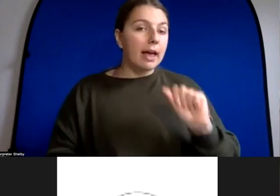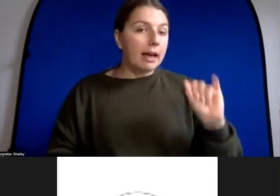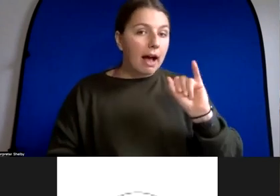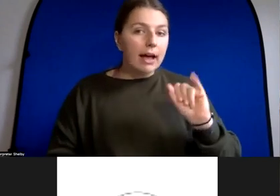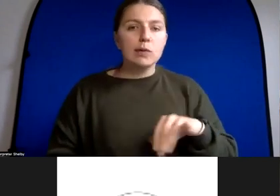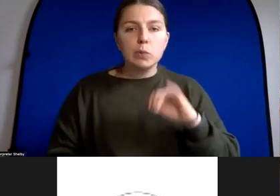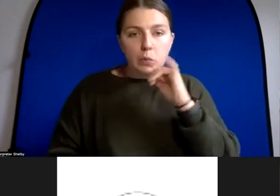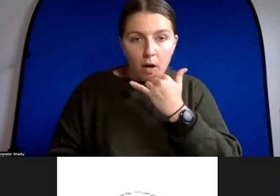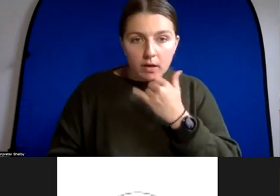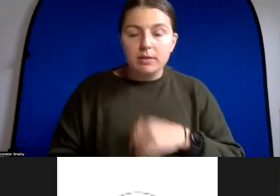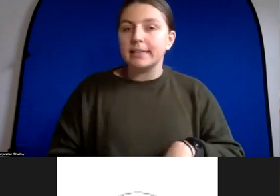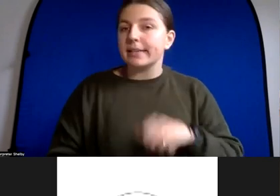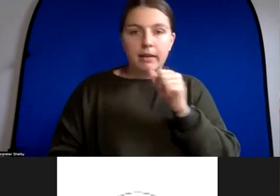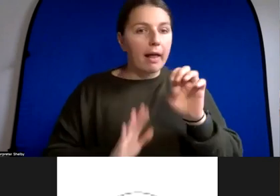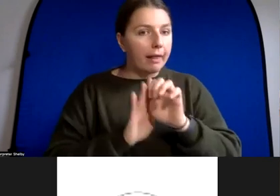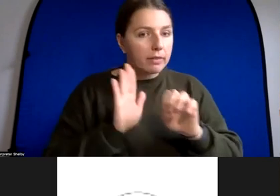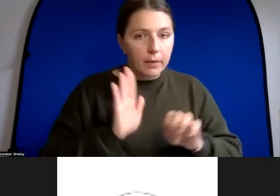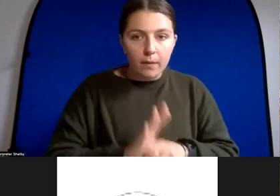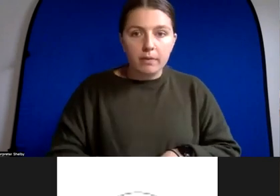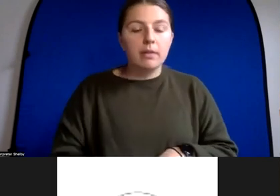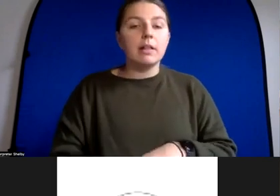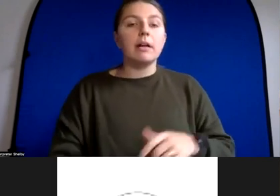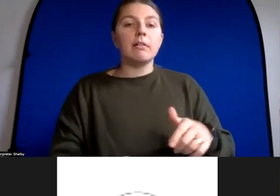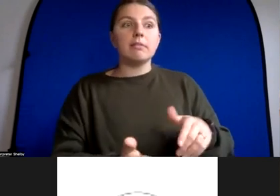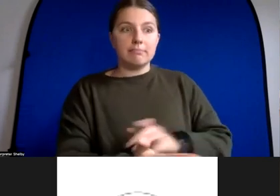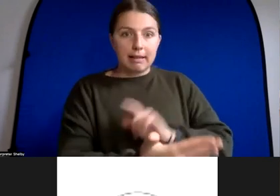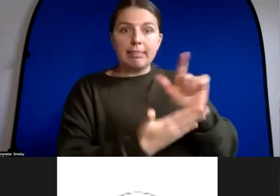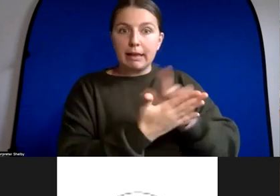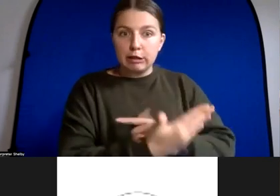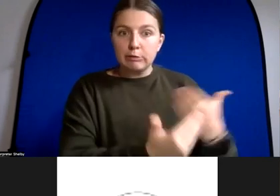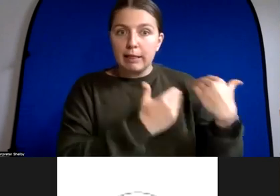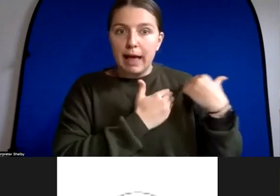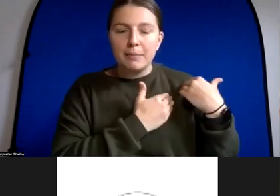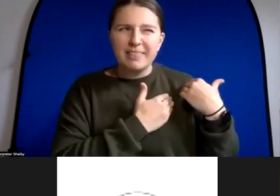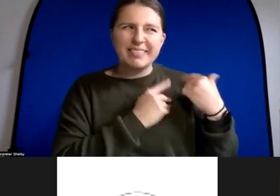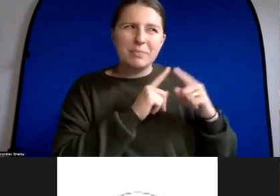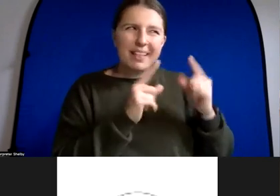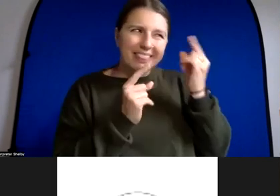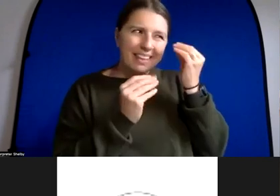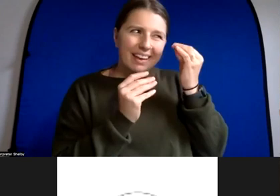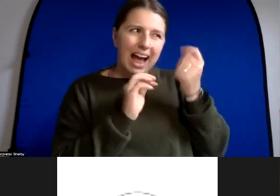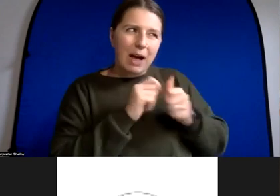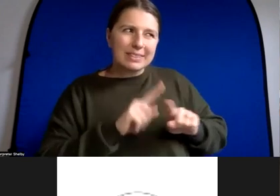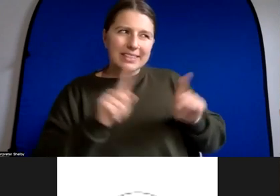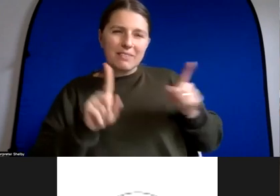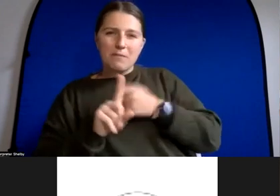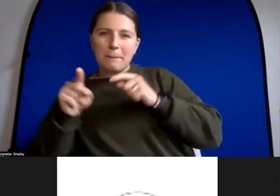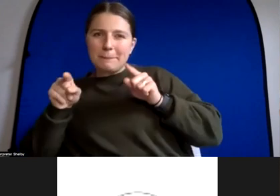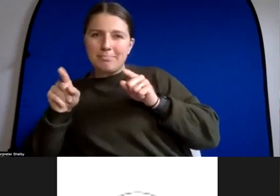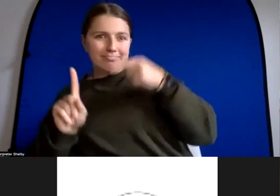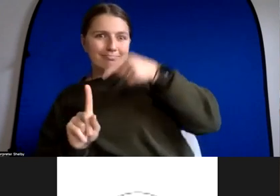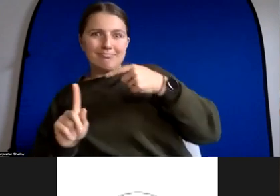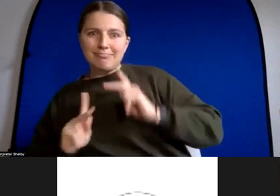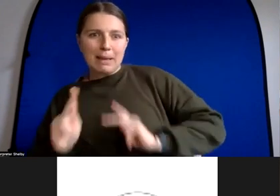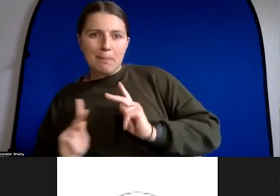liable arguably so are the people who do exactly the same thing so long term